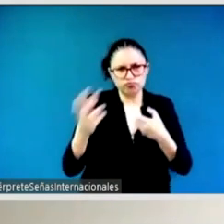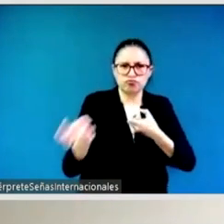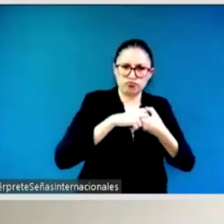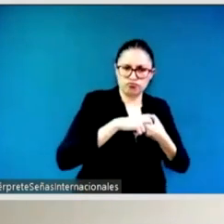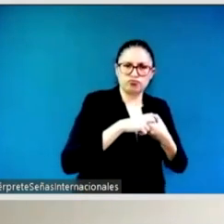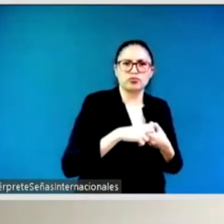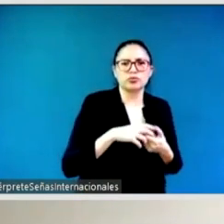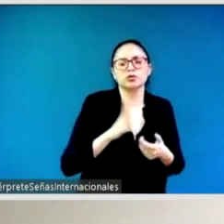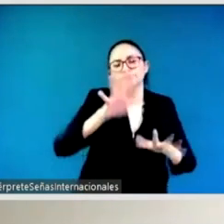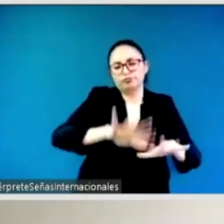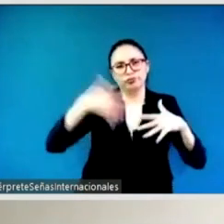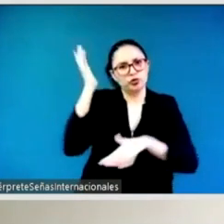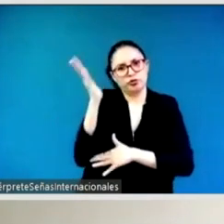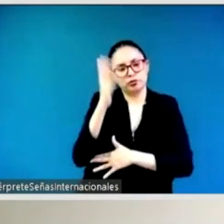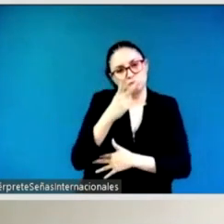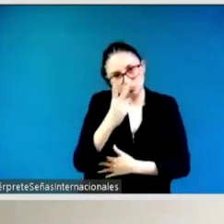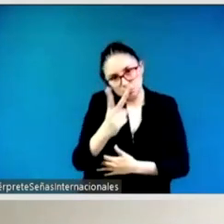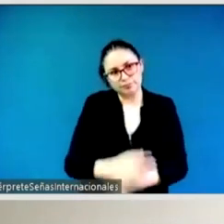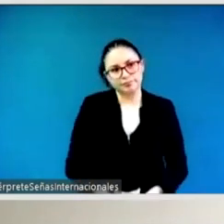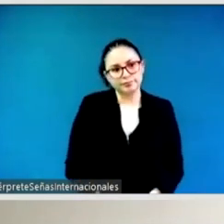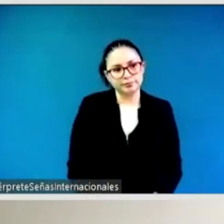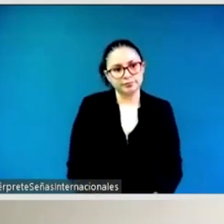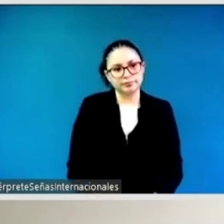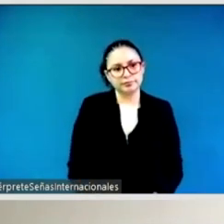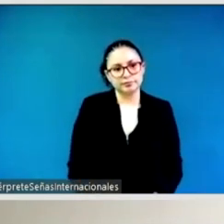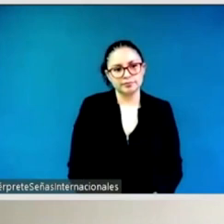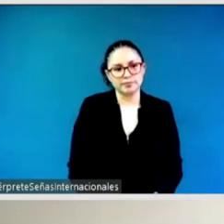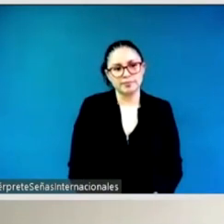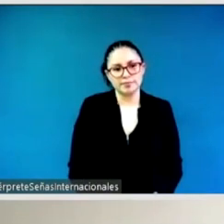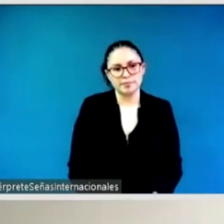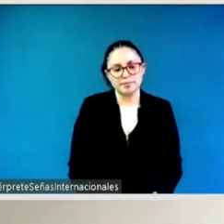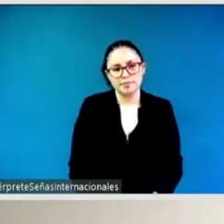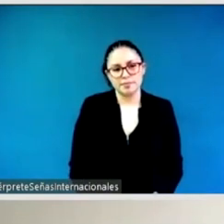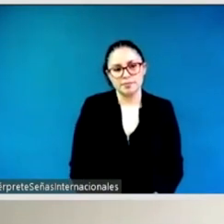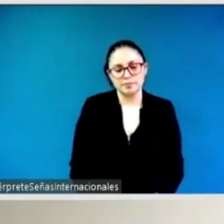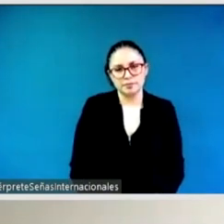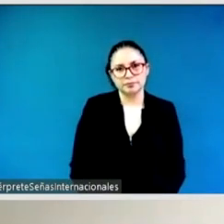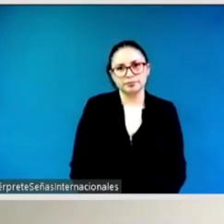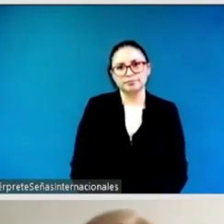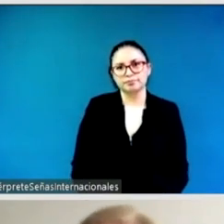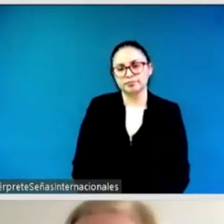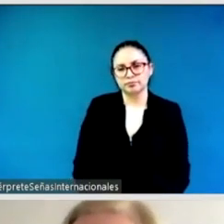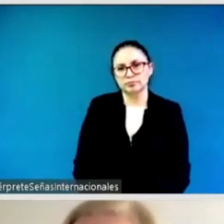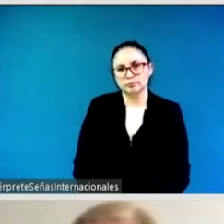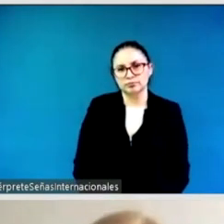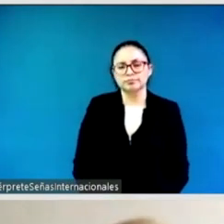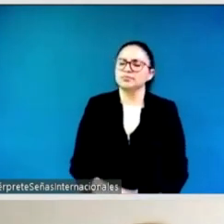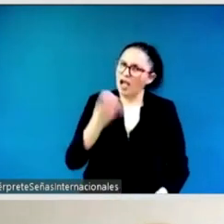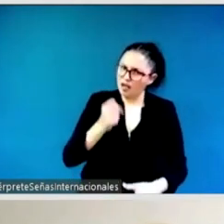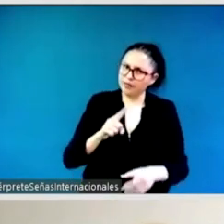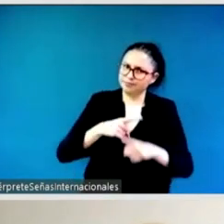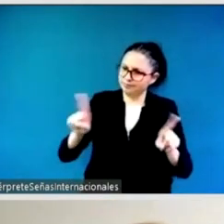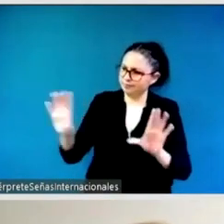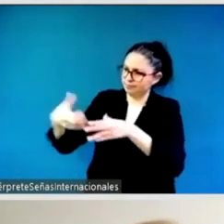shamiso we do have the question which i know as feminists we get asked a lot which is more women